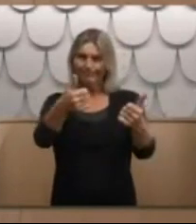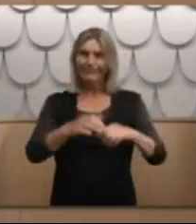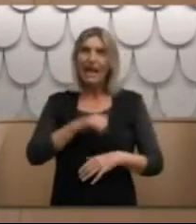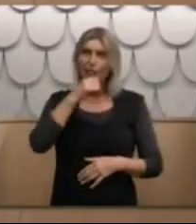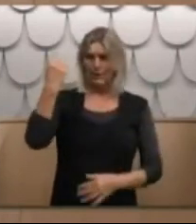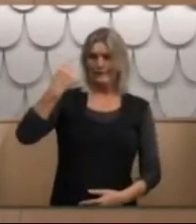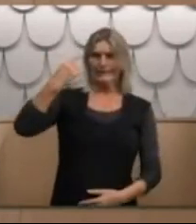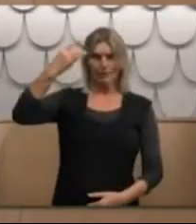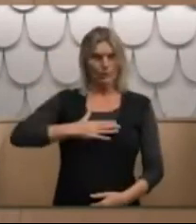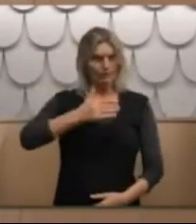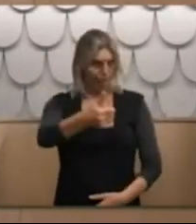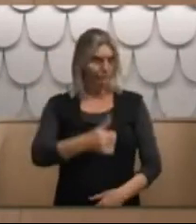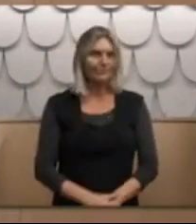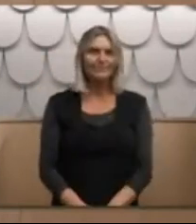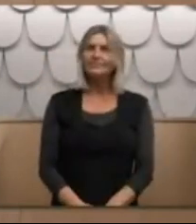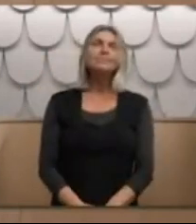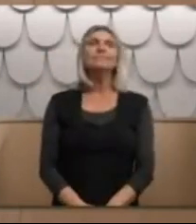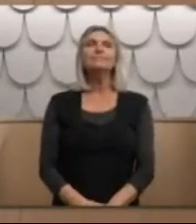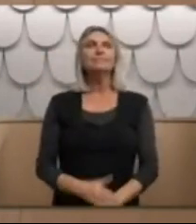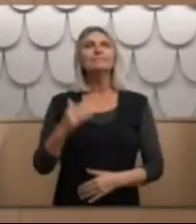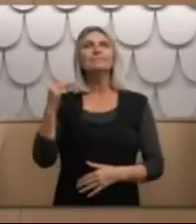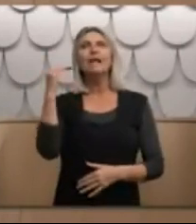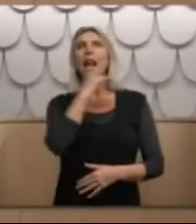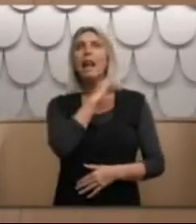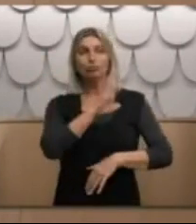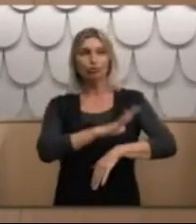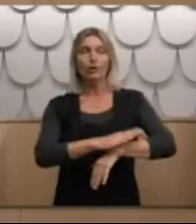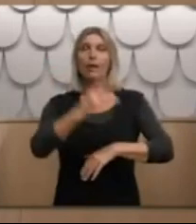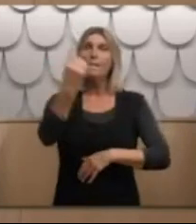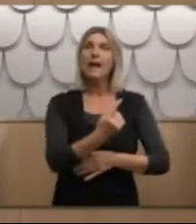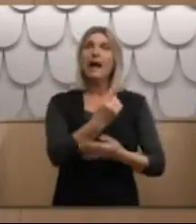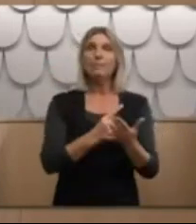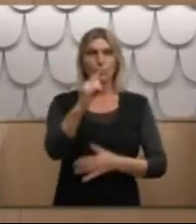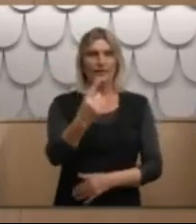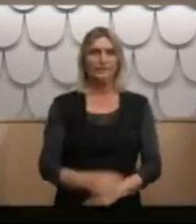yourselves to do that. Right. We'll take the lunch to German and we'll come back at 1.30.